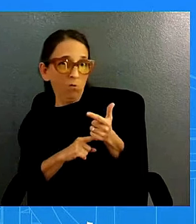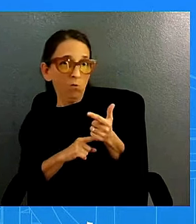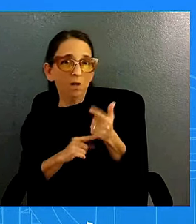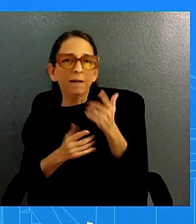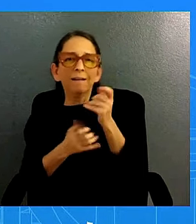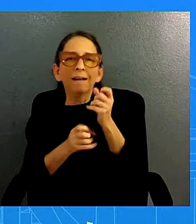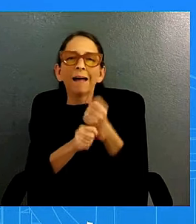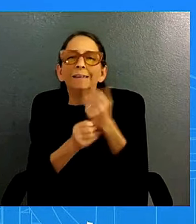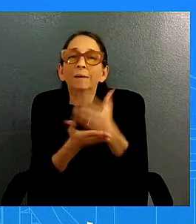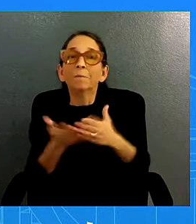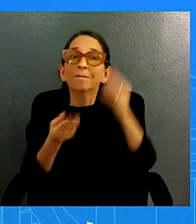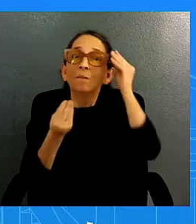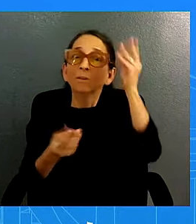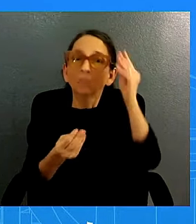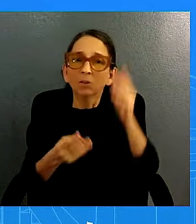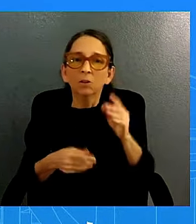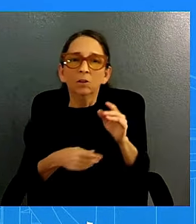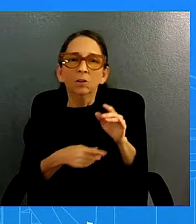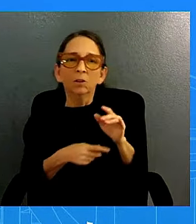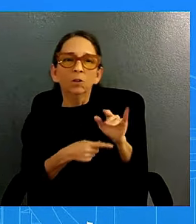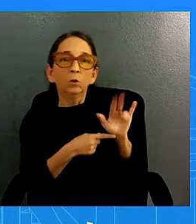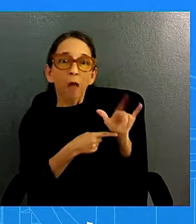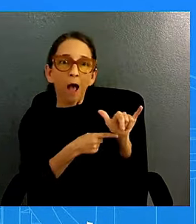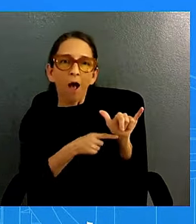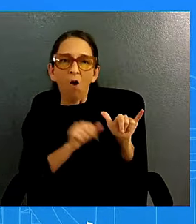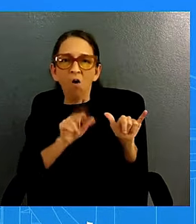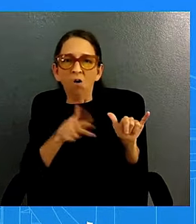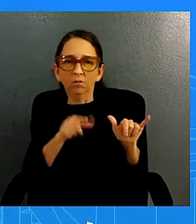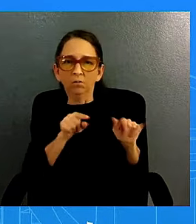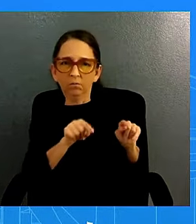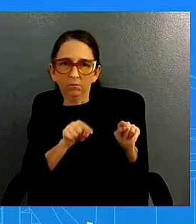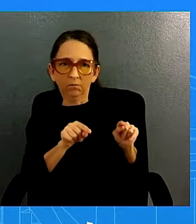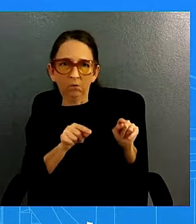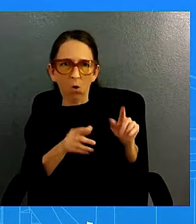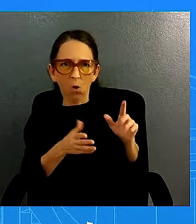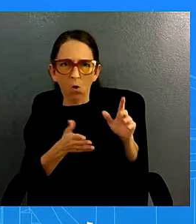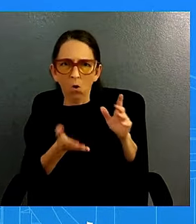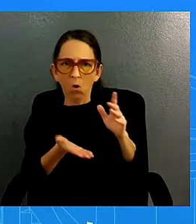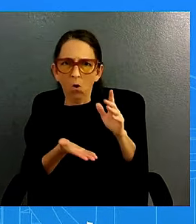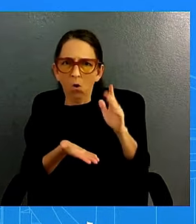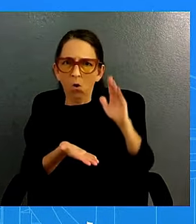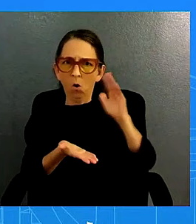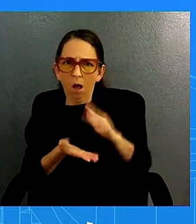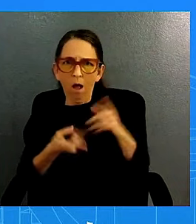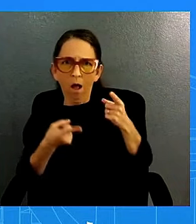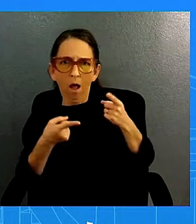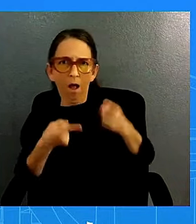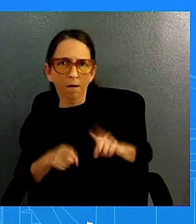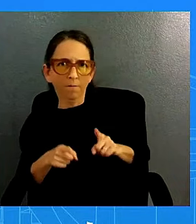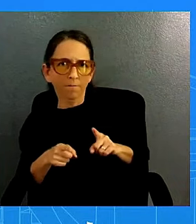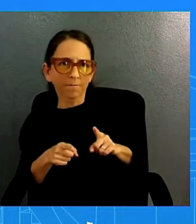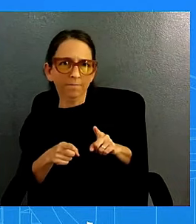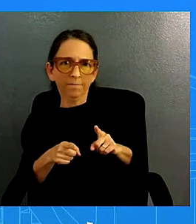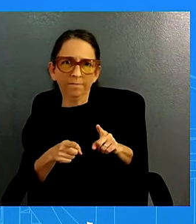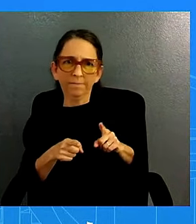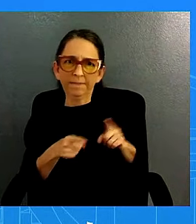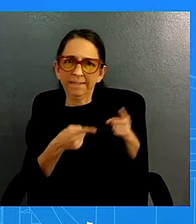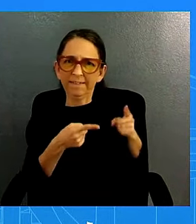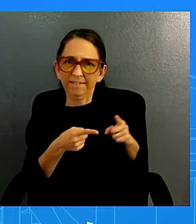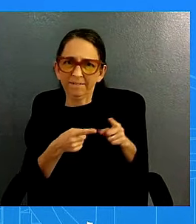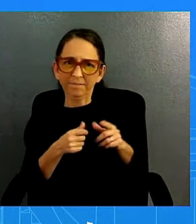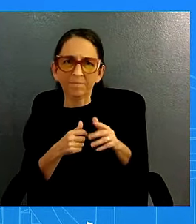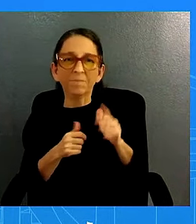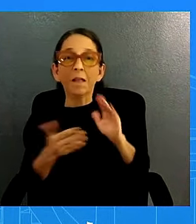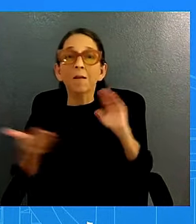uh encounters since october since september of 2020 encounters of august 2024 were down 68 percent lower than august of